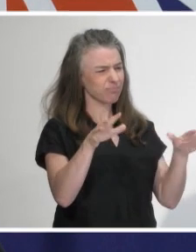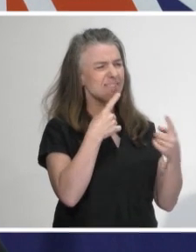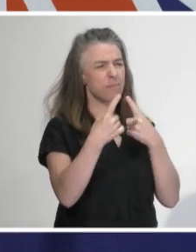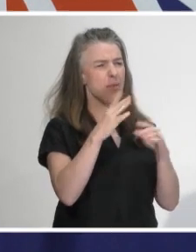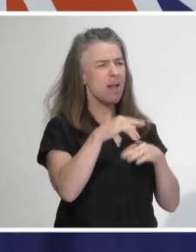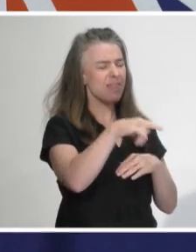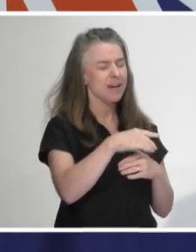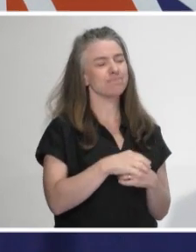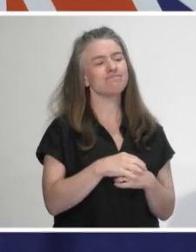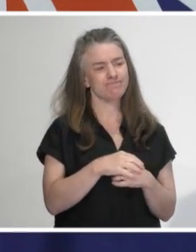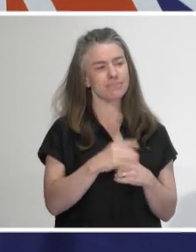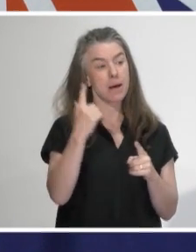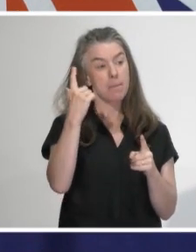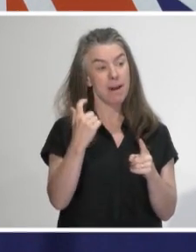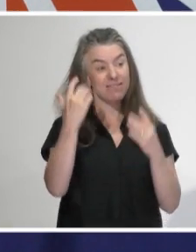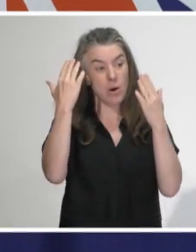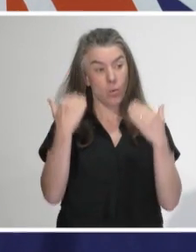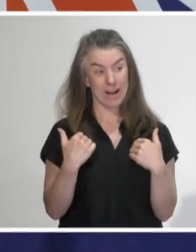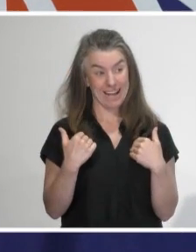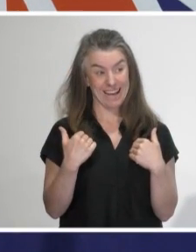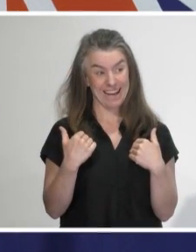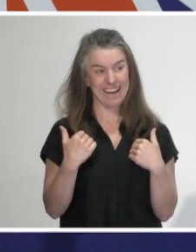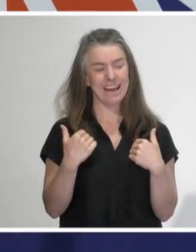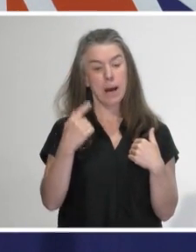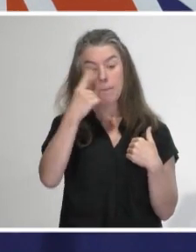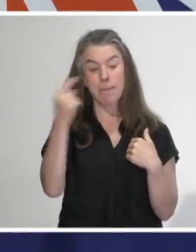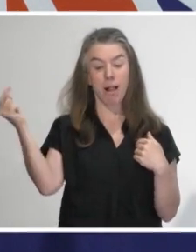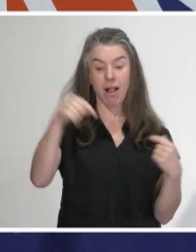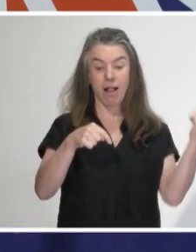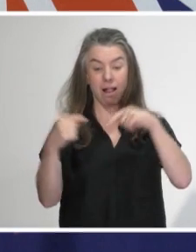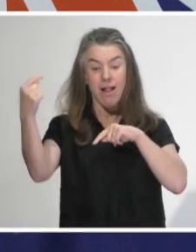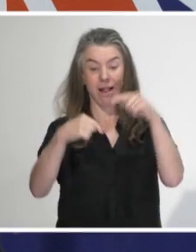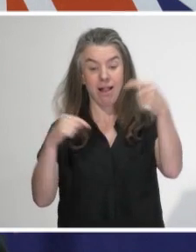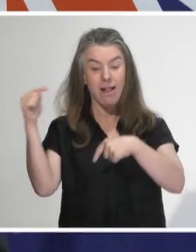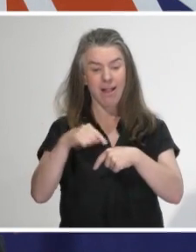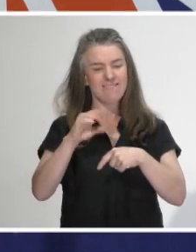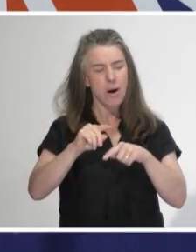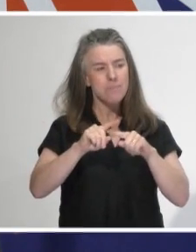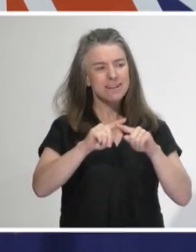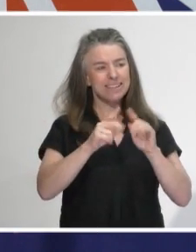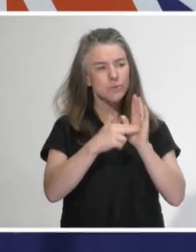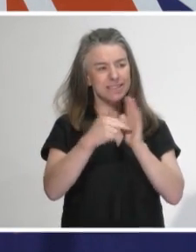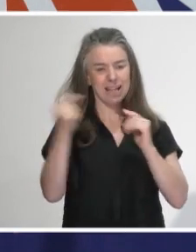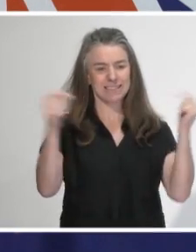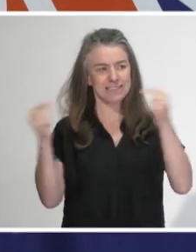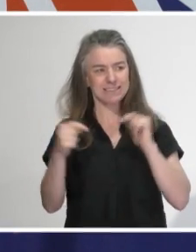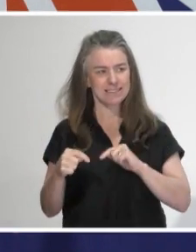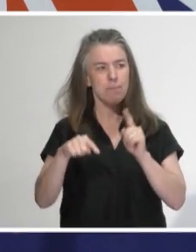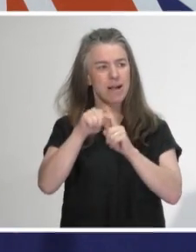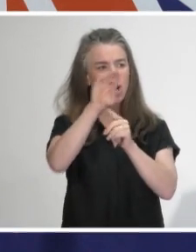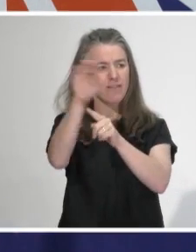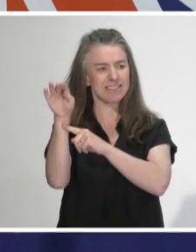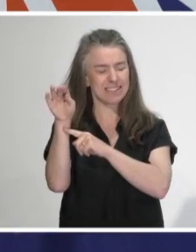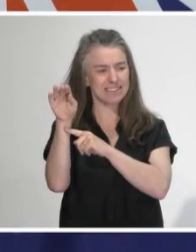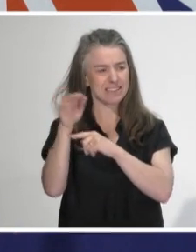an event at a place from people who had come from all around the country and some who had flown in from overseas and it affected not just those who attended the event